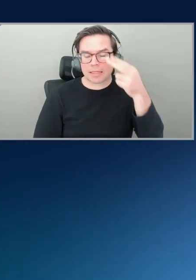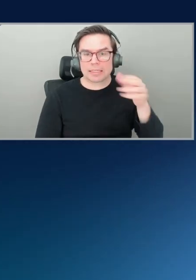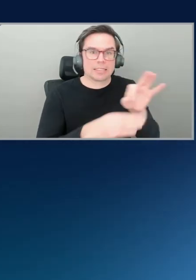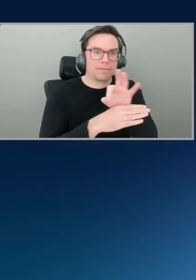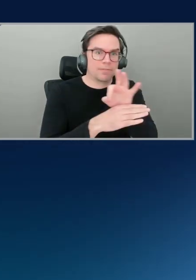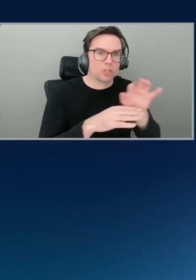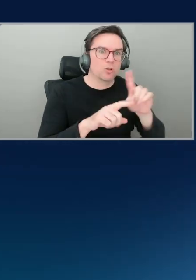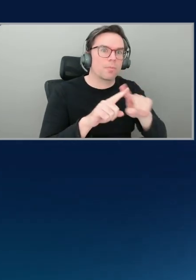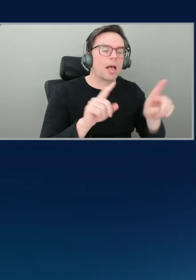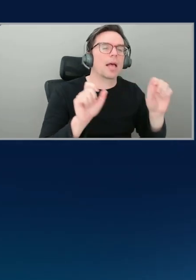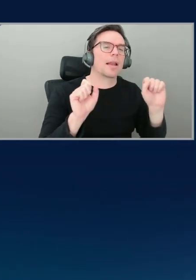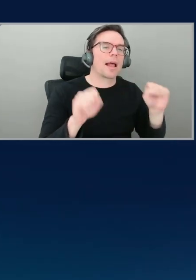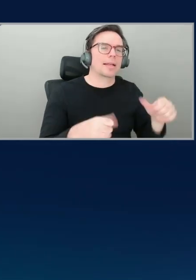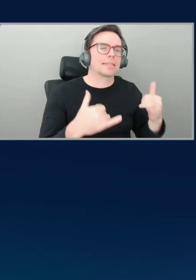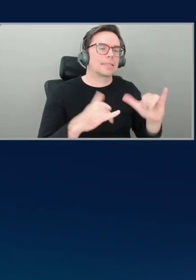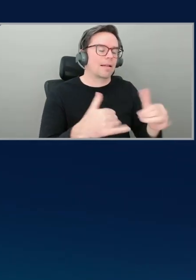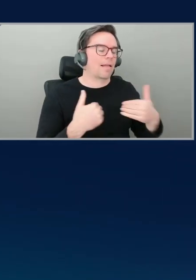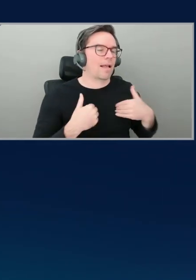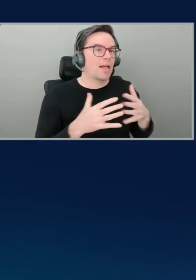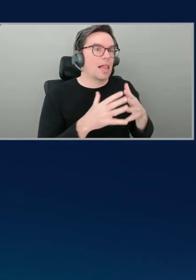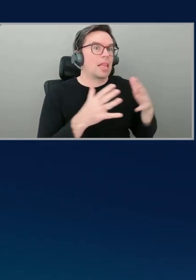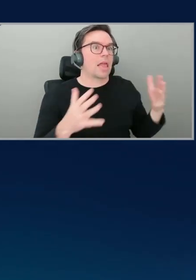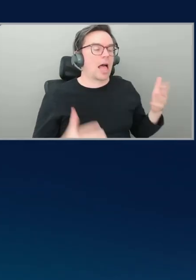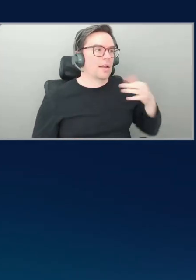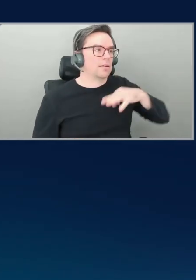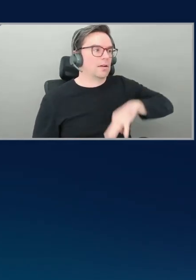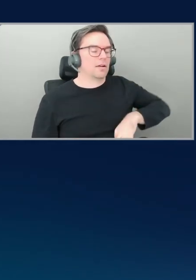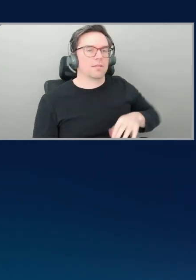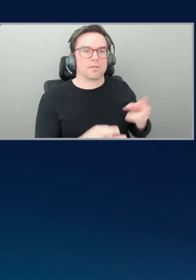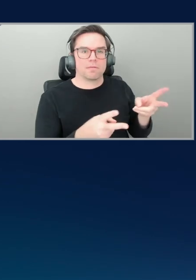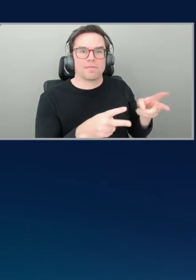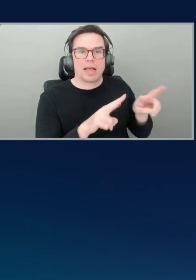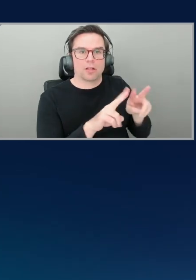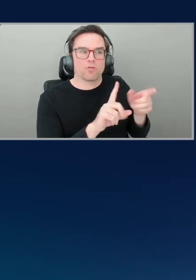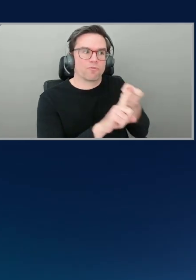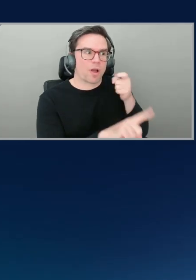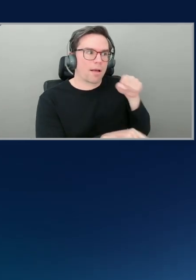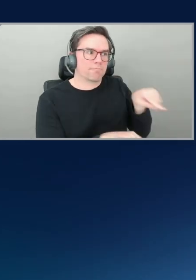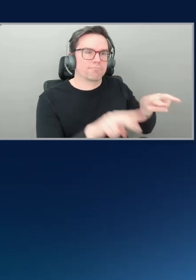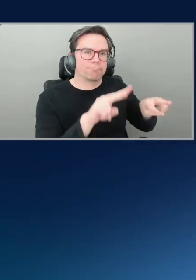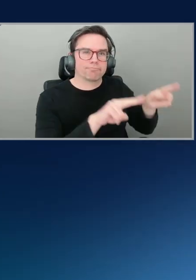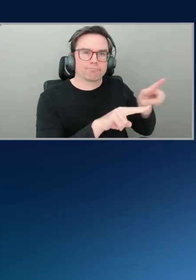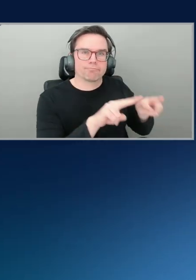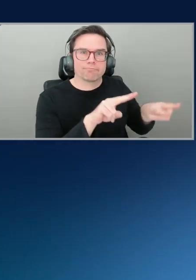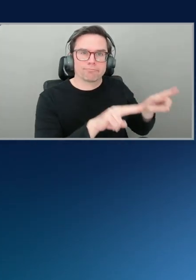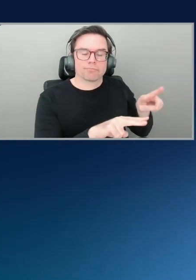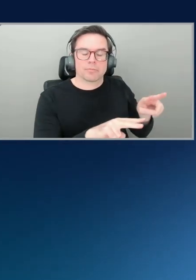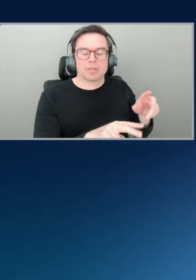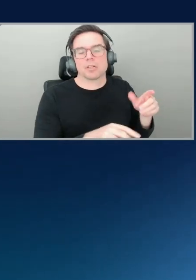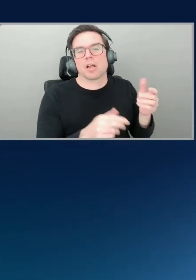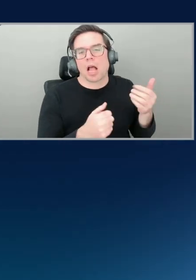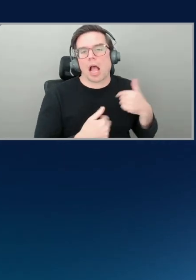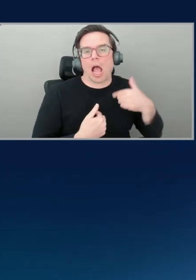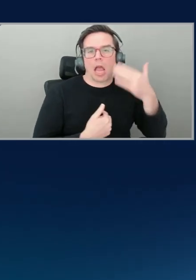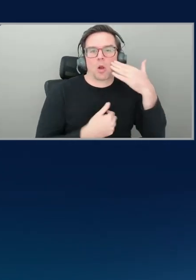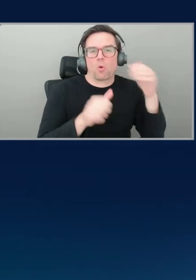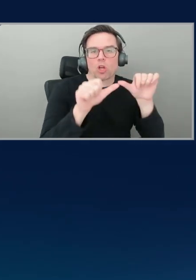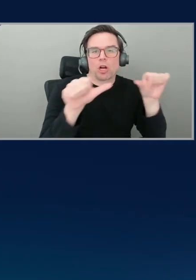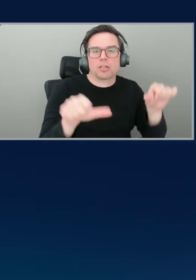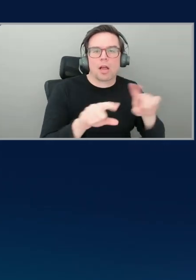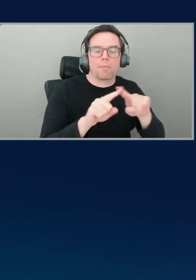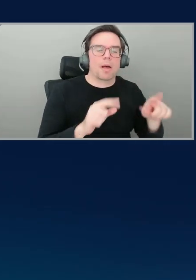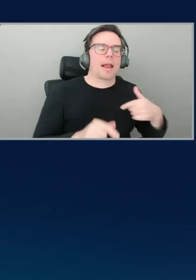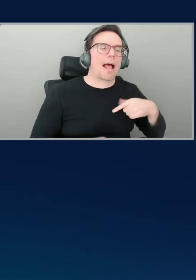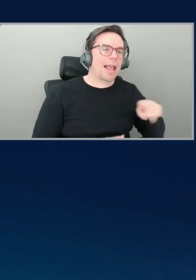observation side because I know where all the architecture is, but generally I have to go collect from all these disparate sources. Like you